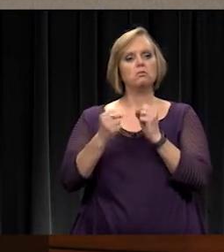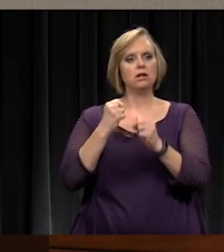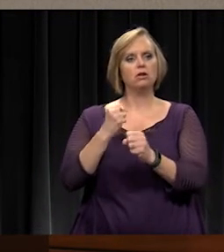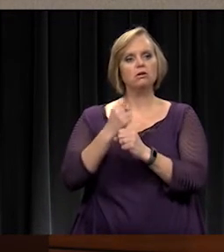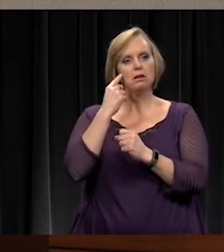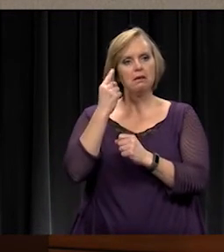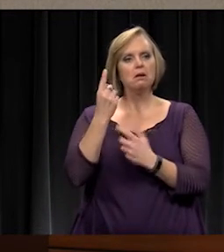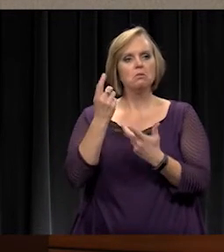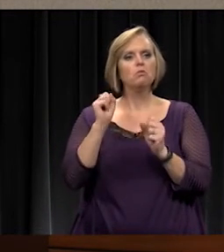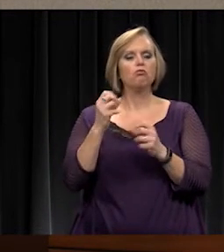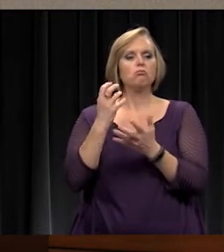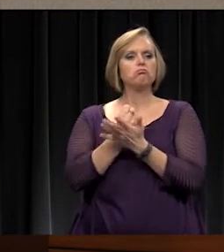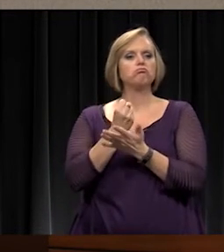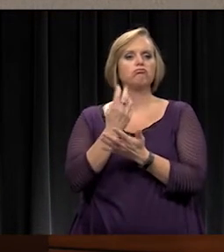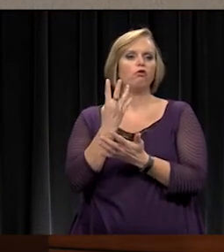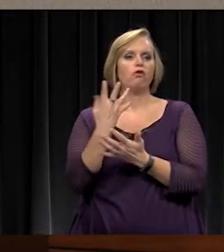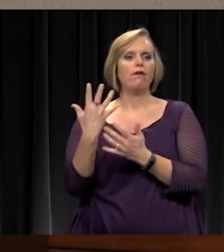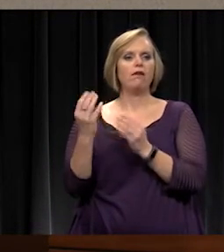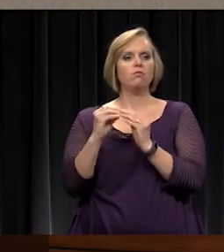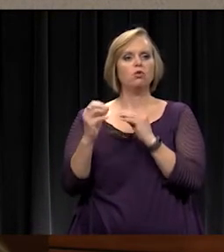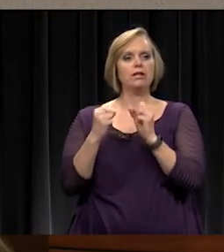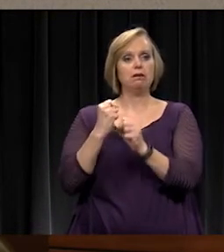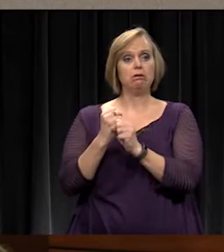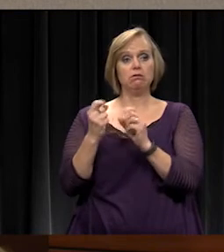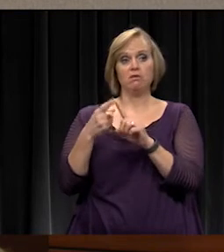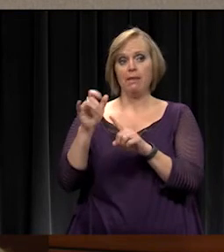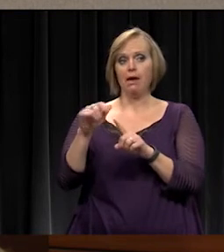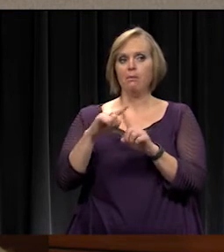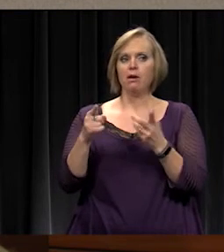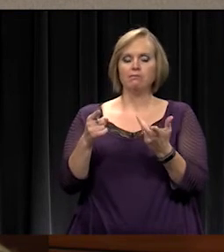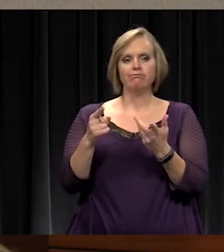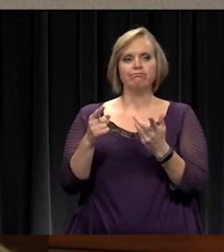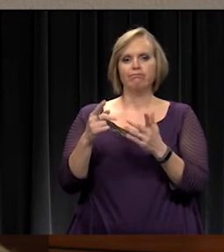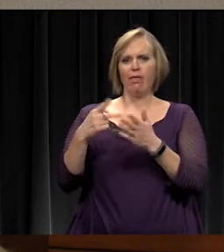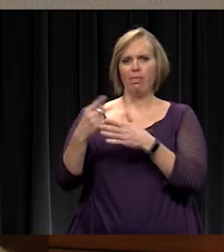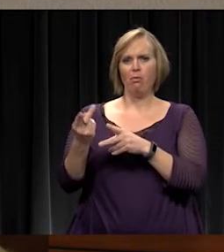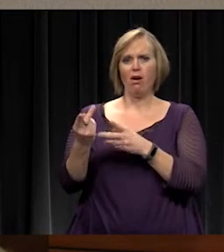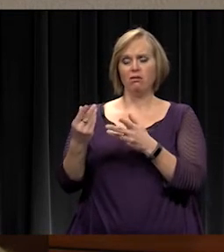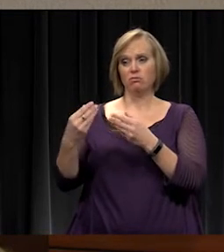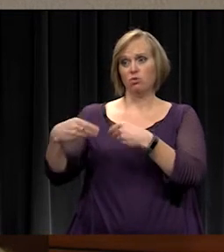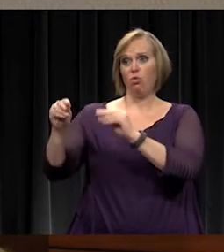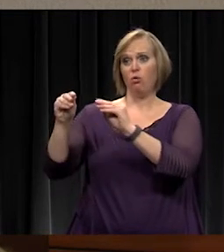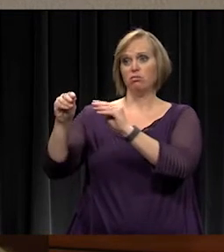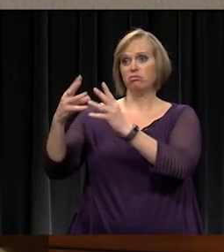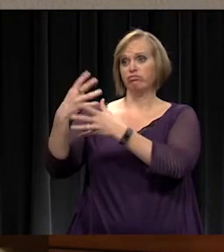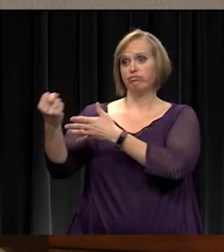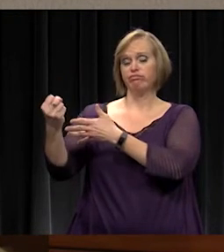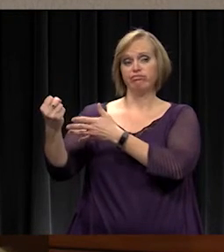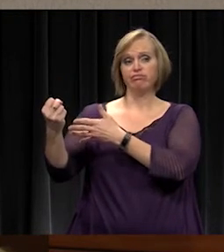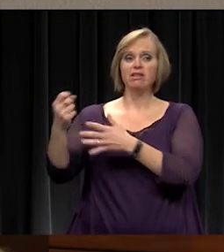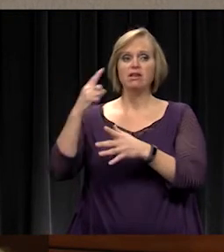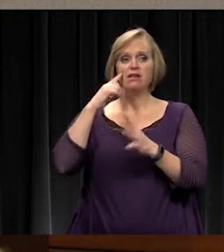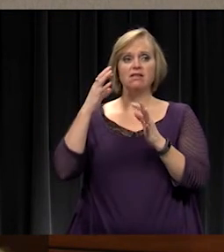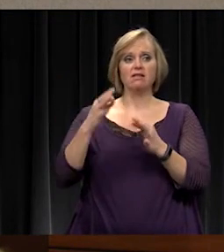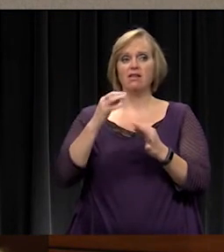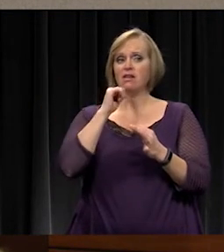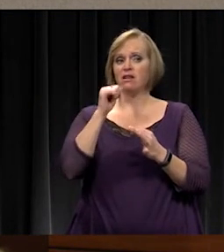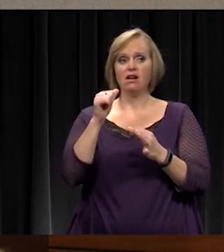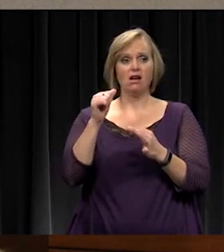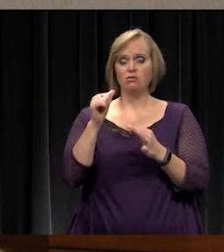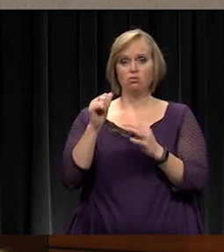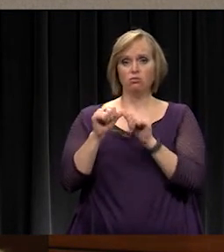you know, four or five more years out of that. But the product sold and they decided not to continue with it.